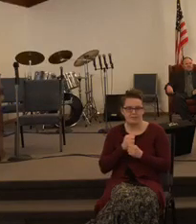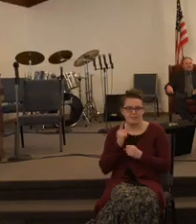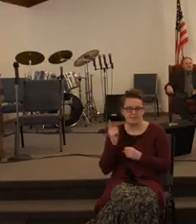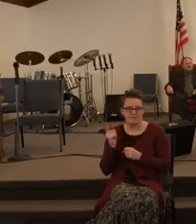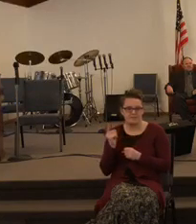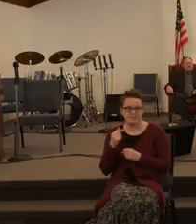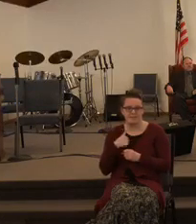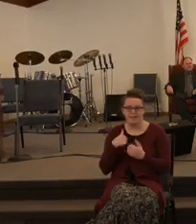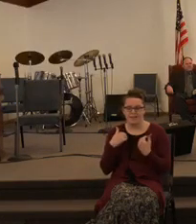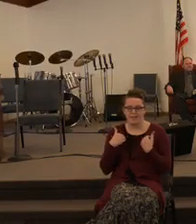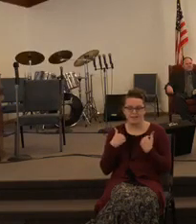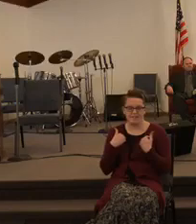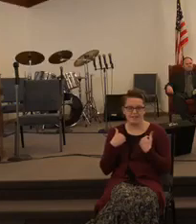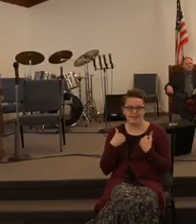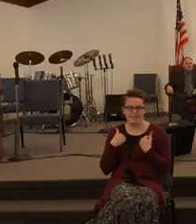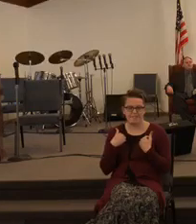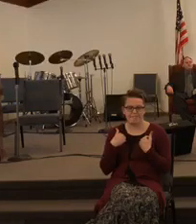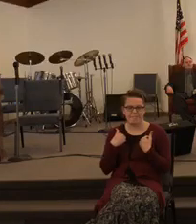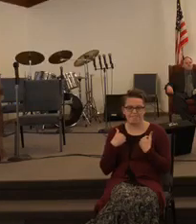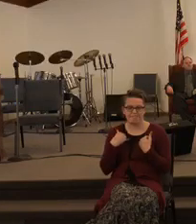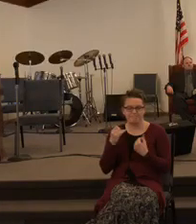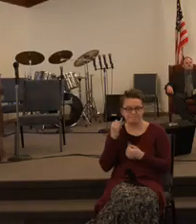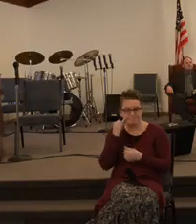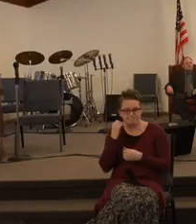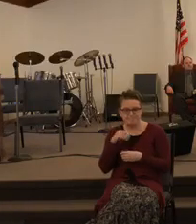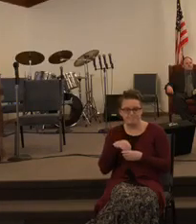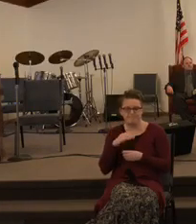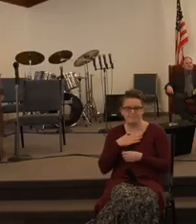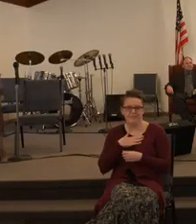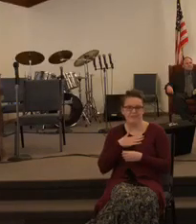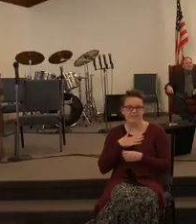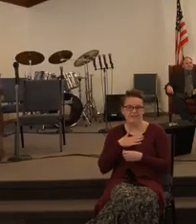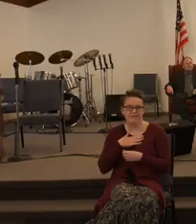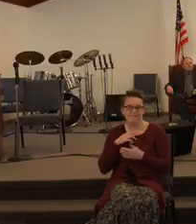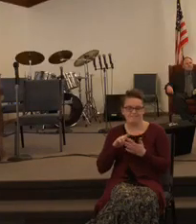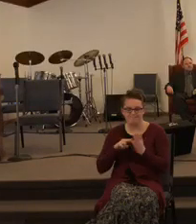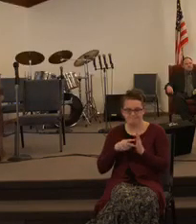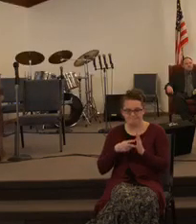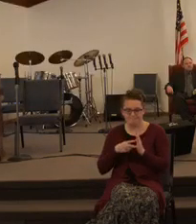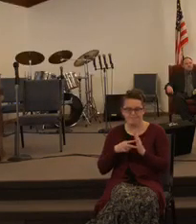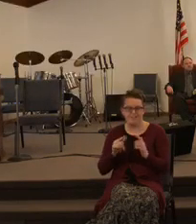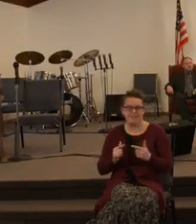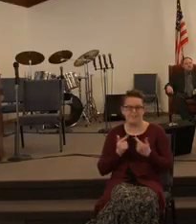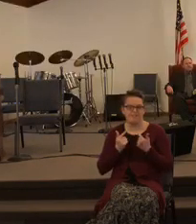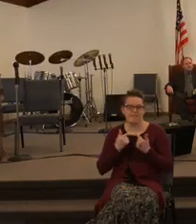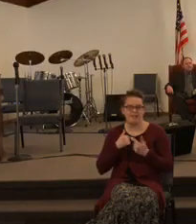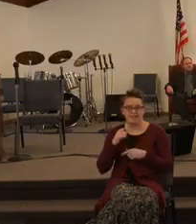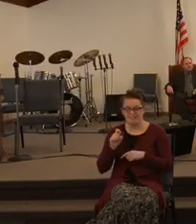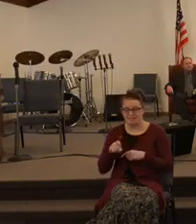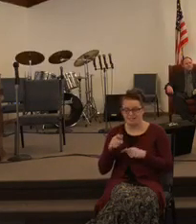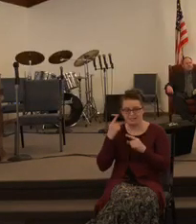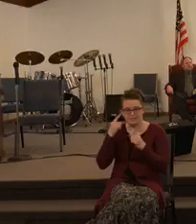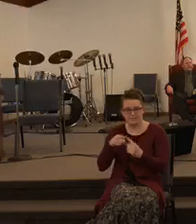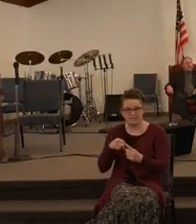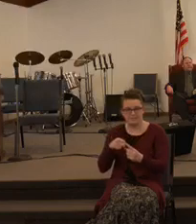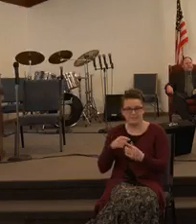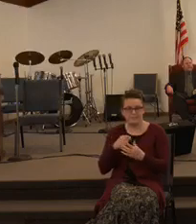I have to have purpose in my life. I have to have a goal. I have to have a destination.